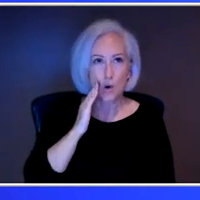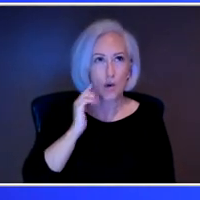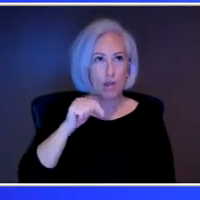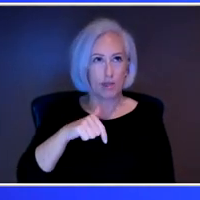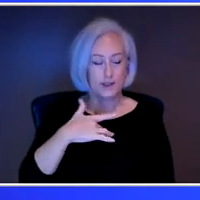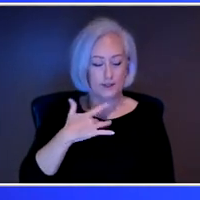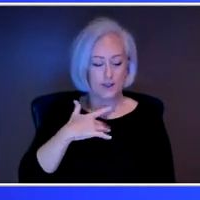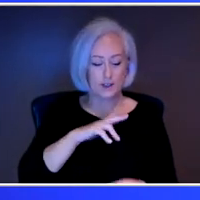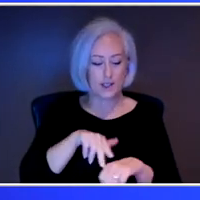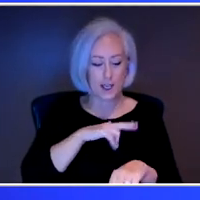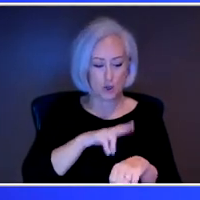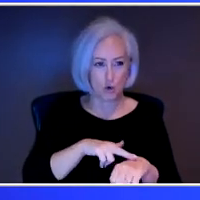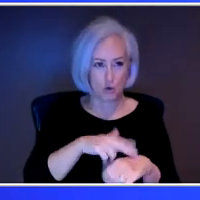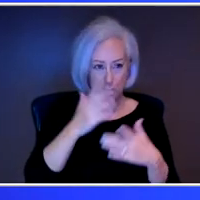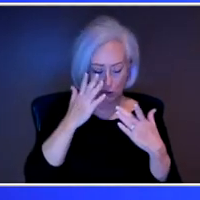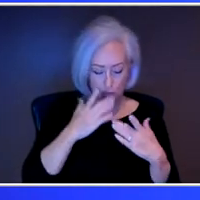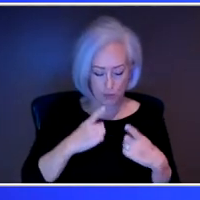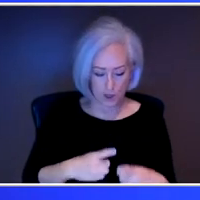progression of it for sure.